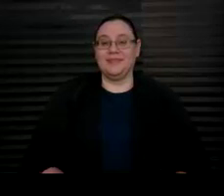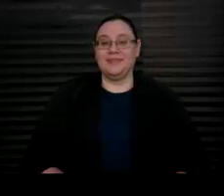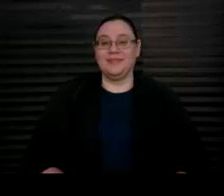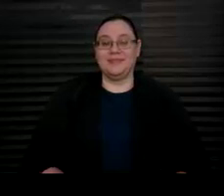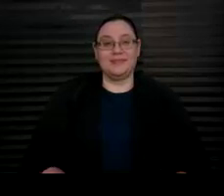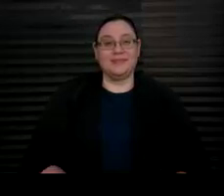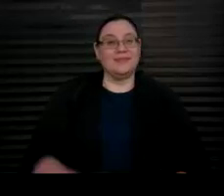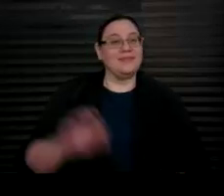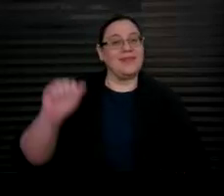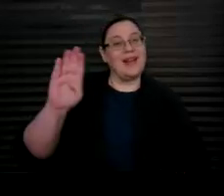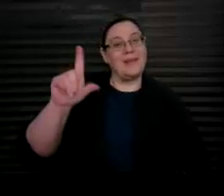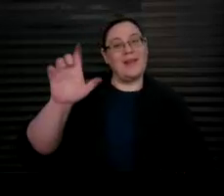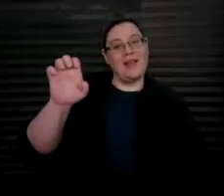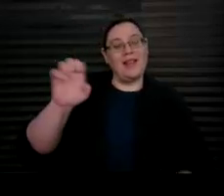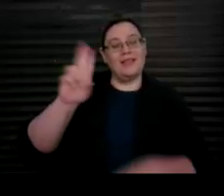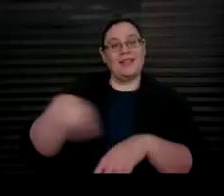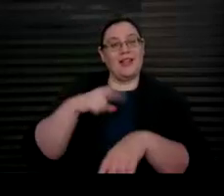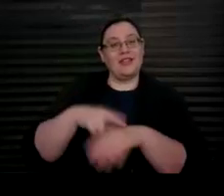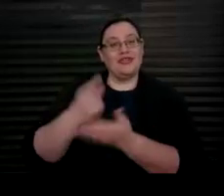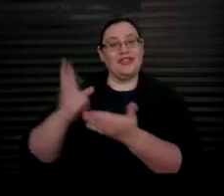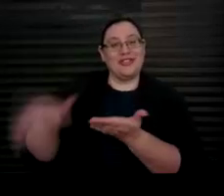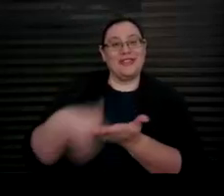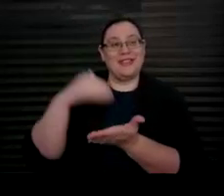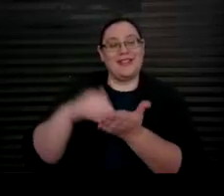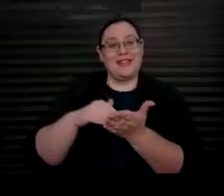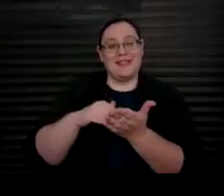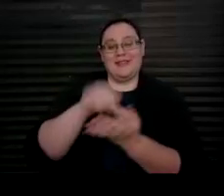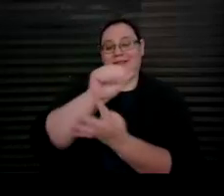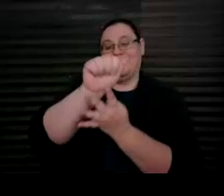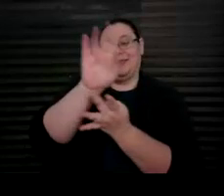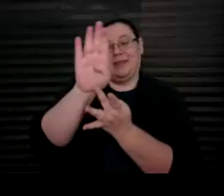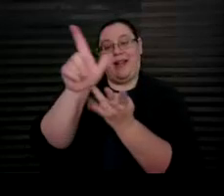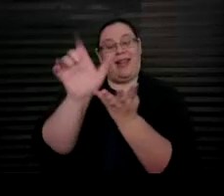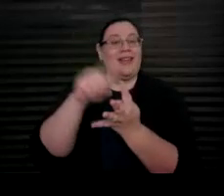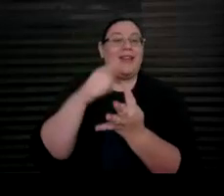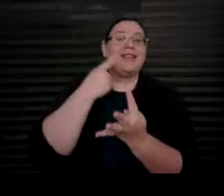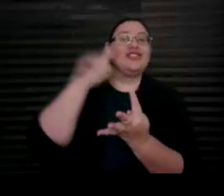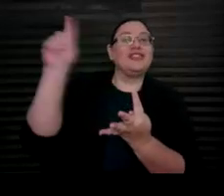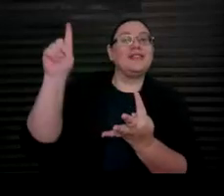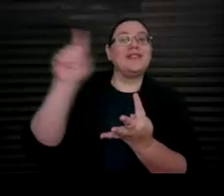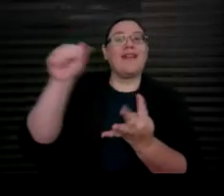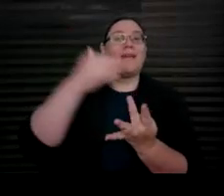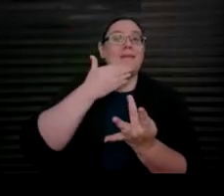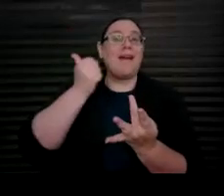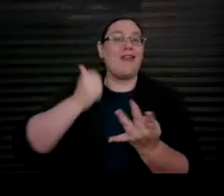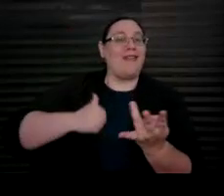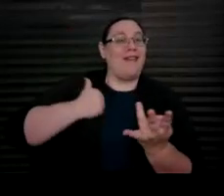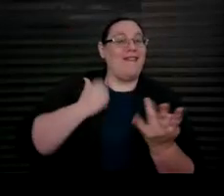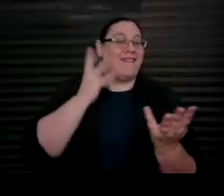ABLE National Resource Center Achieving a Better Life Experience with an ABLE Account